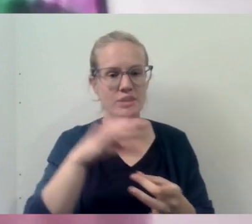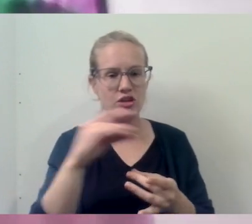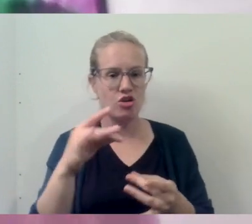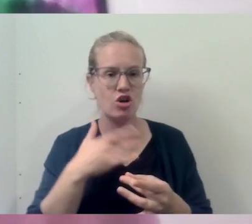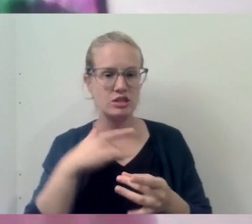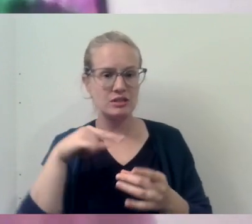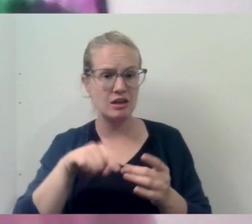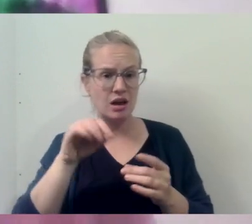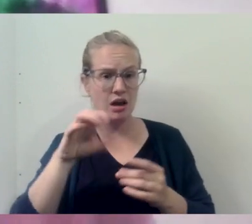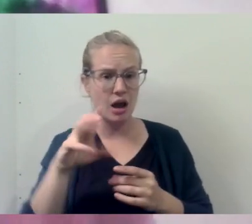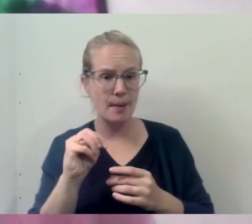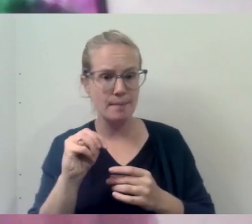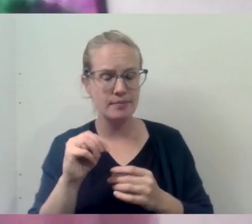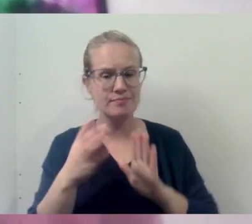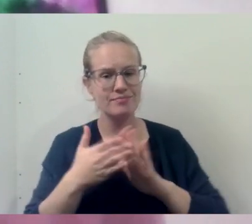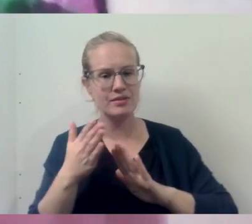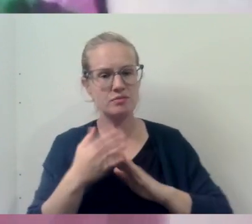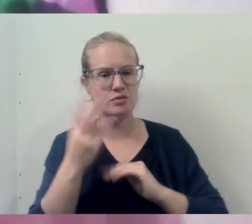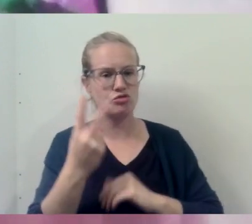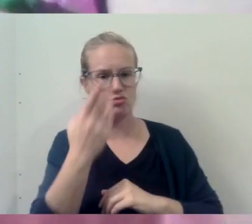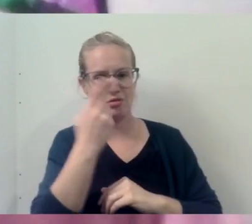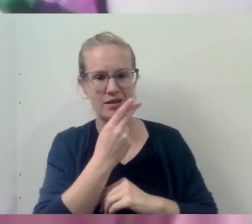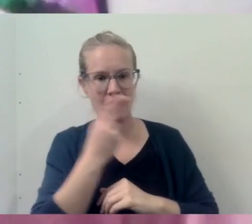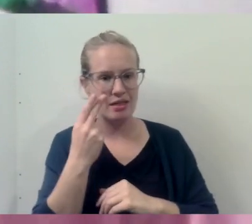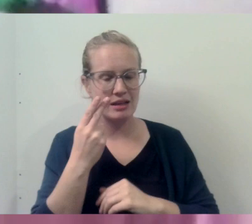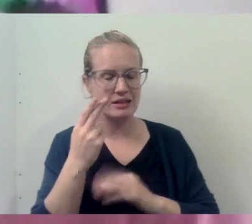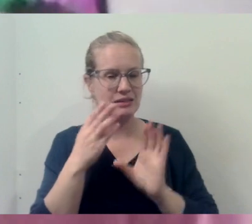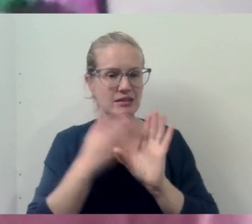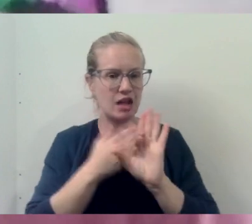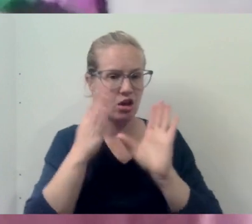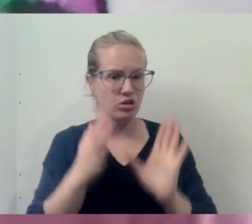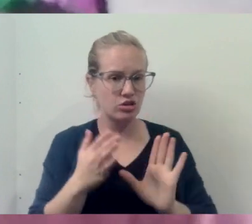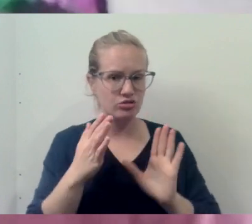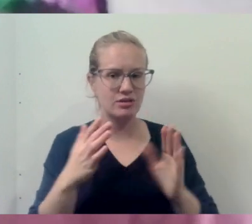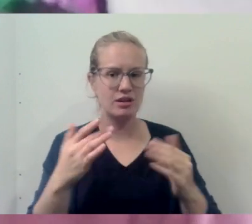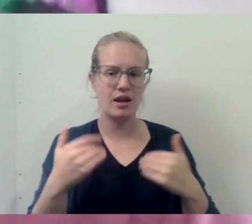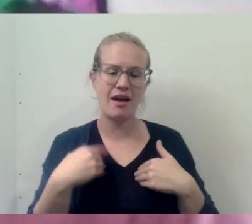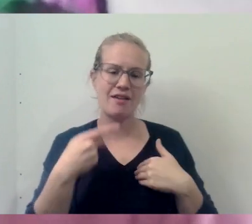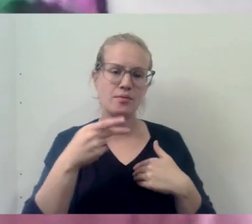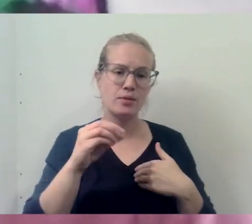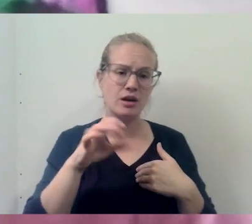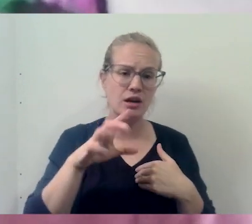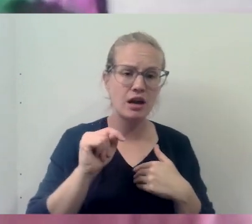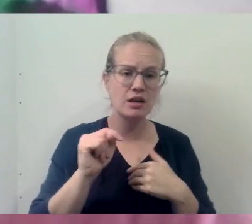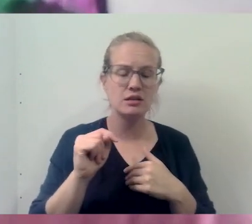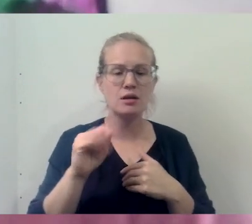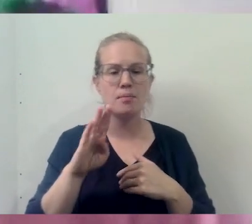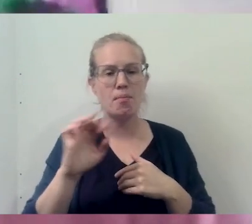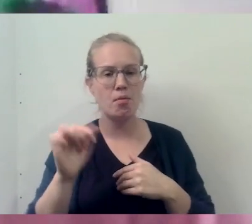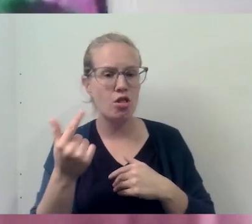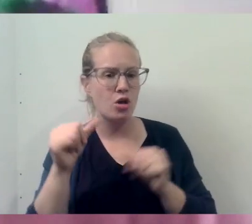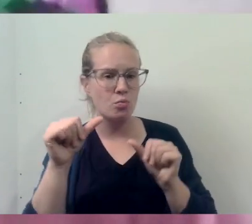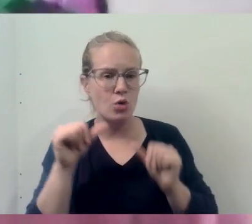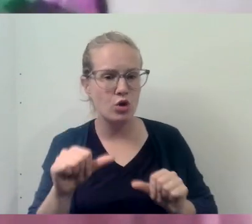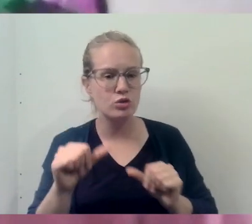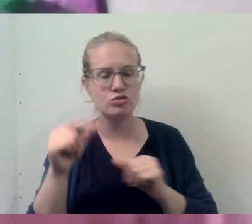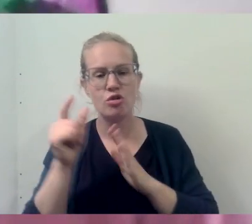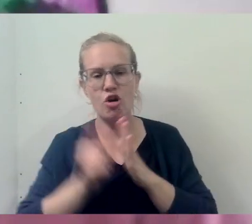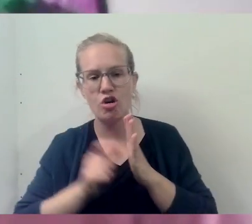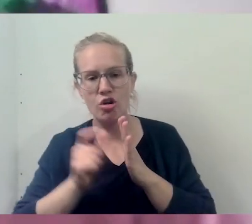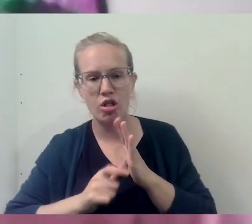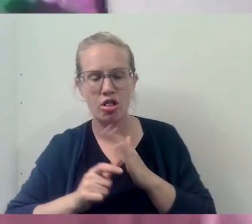It's, it's, uh, run by two Catholic psychologists. They have podcasts, they have blog posts, articles,